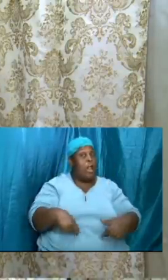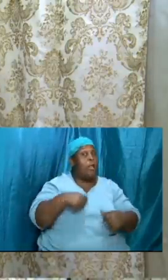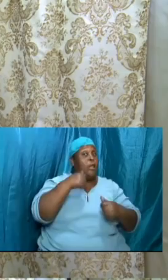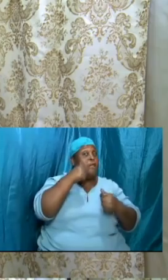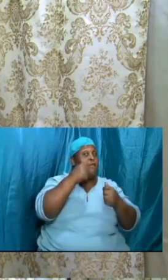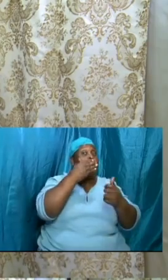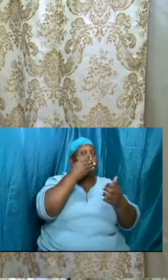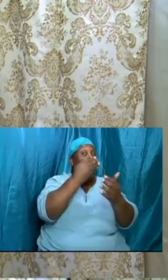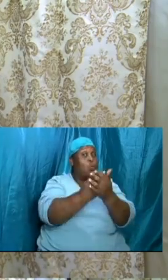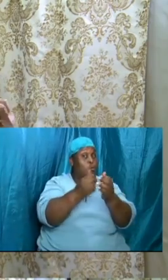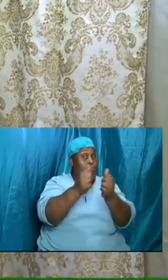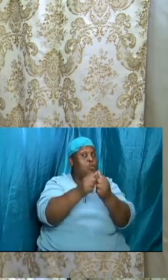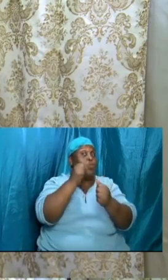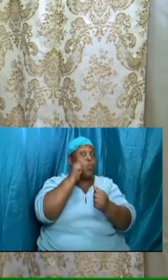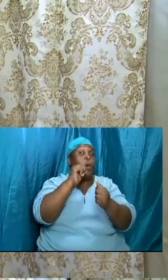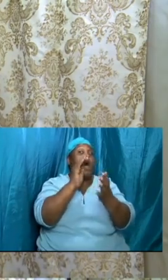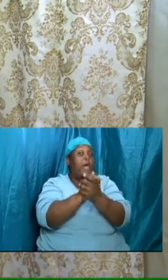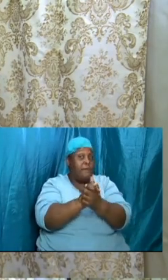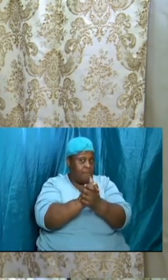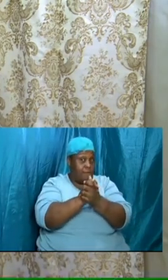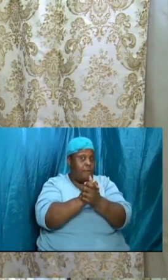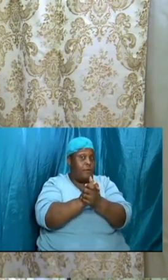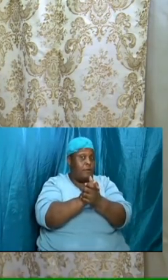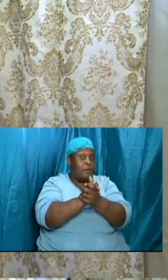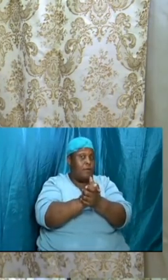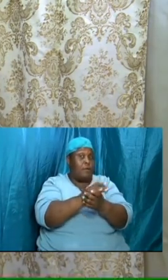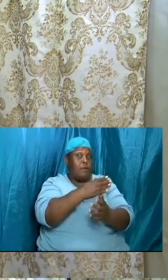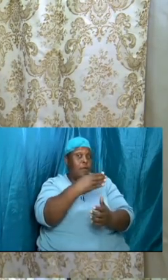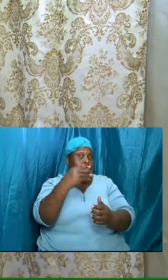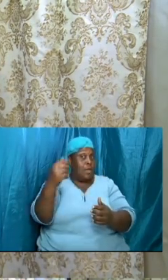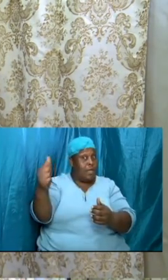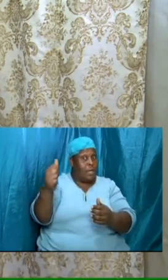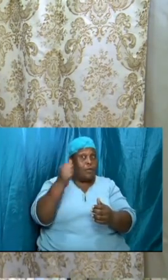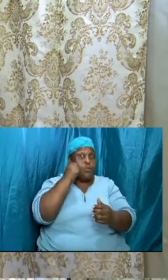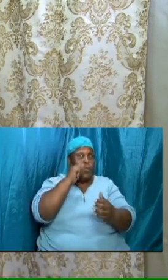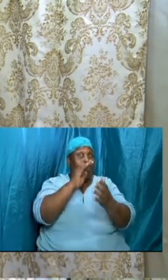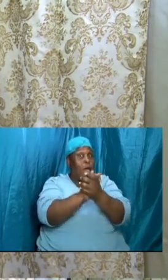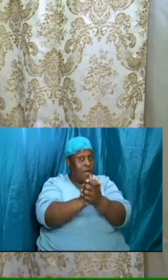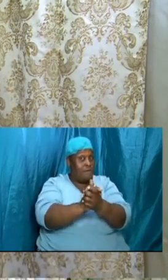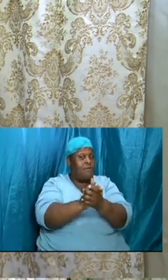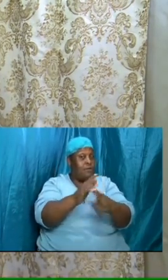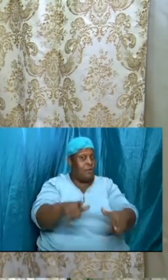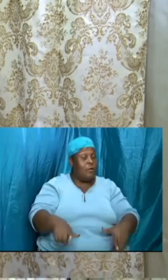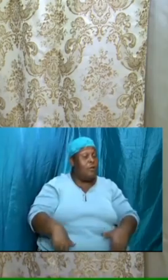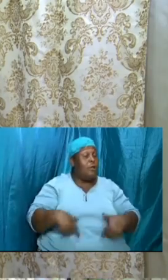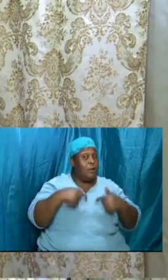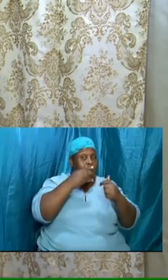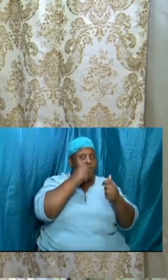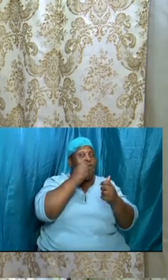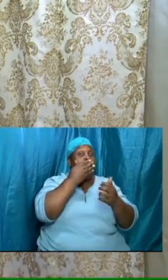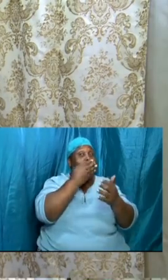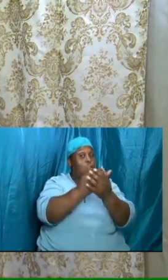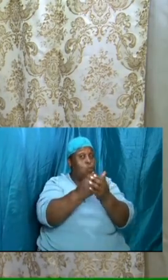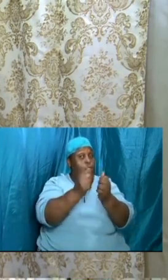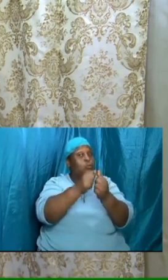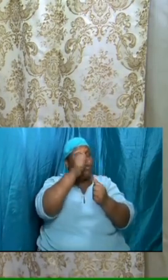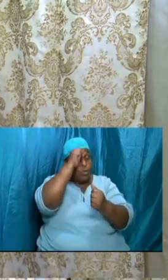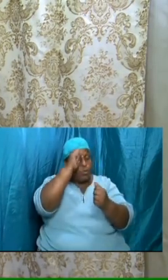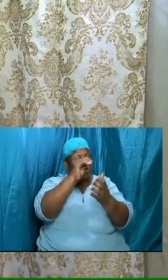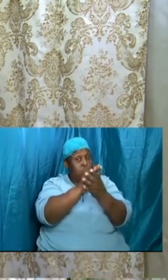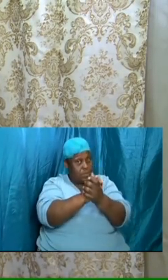to understand that christianity christianity has a lot has a lot role